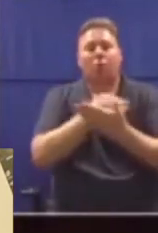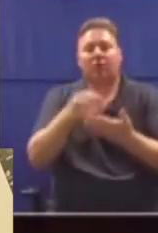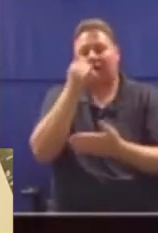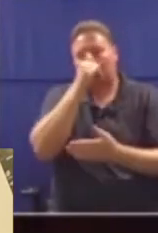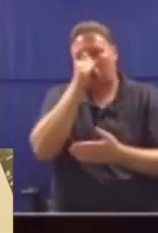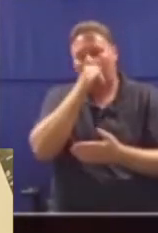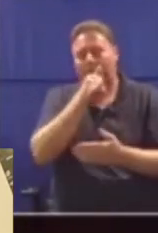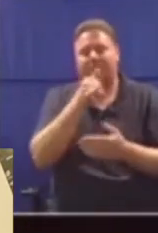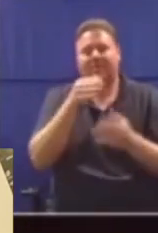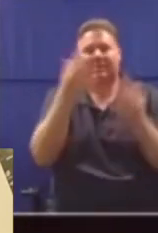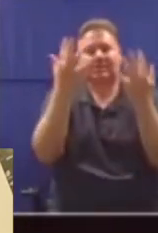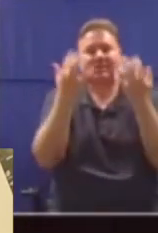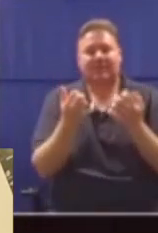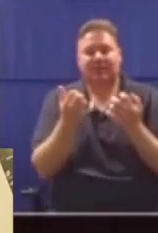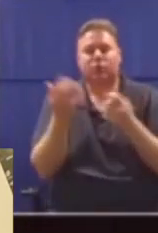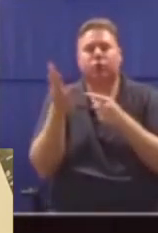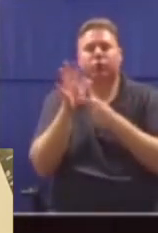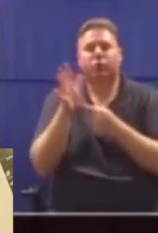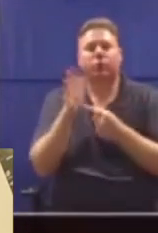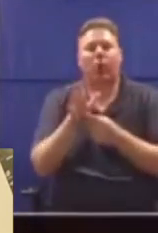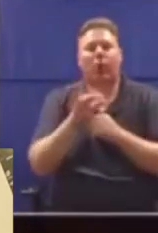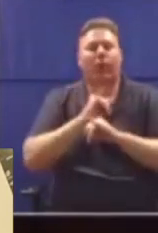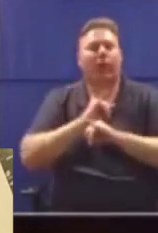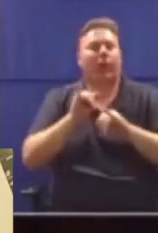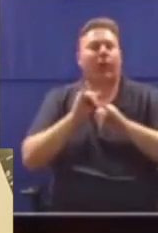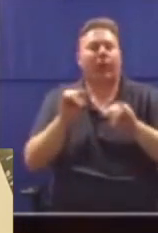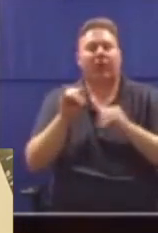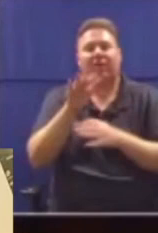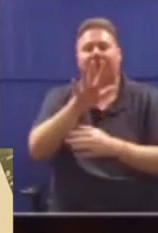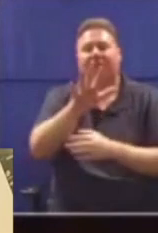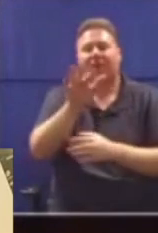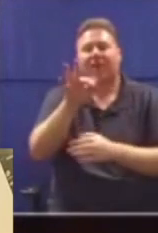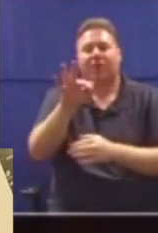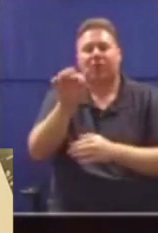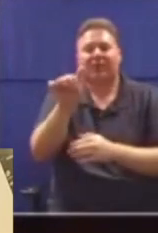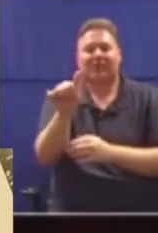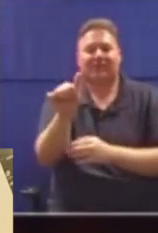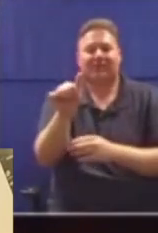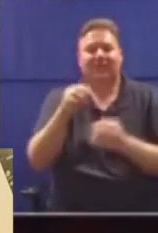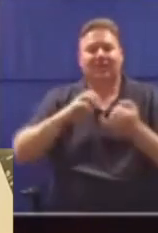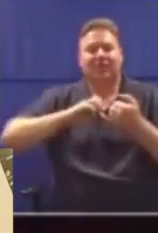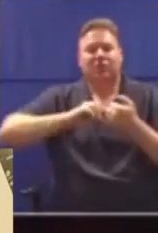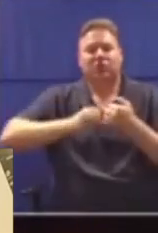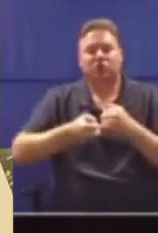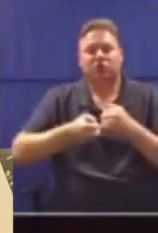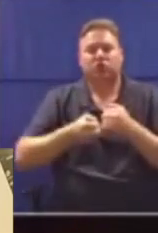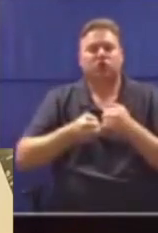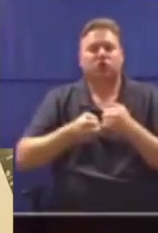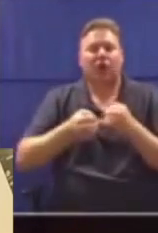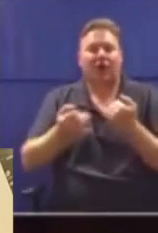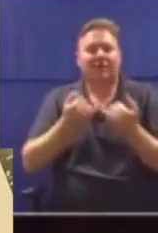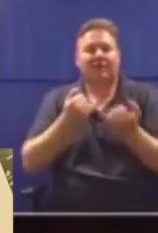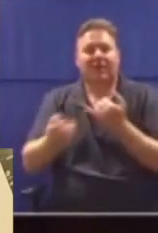paint the painful picture of 536 cases of attempted sexual offences,